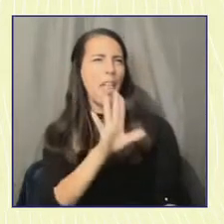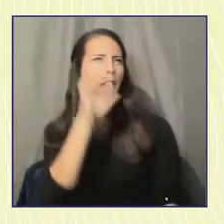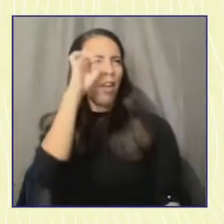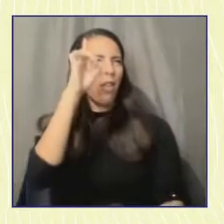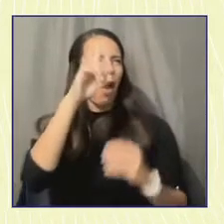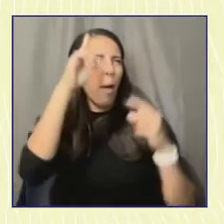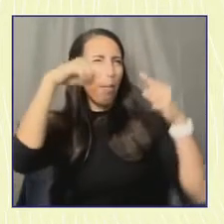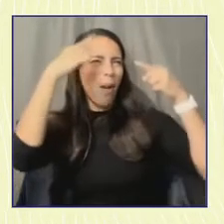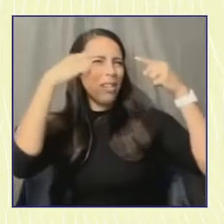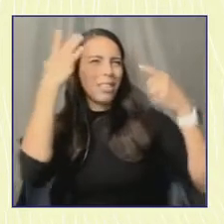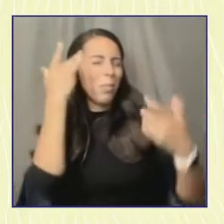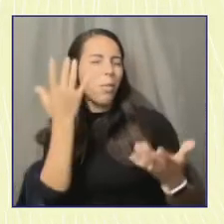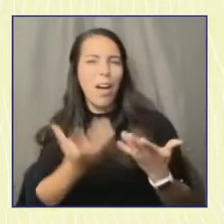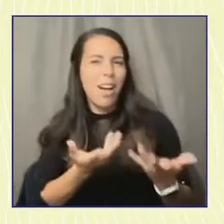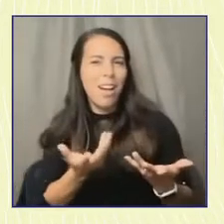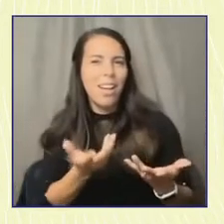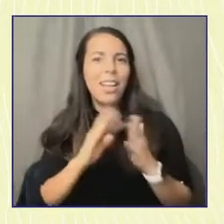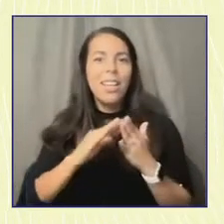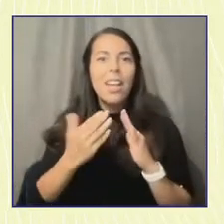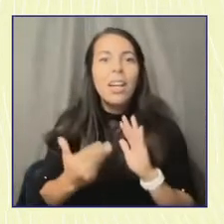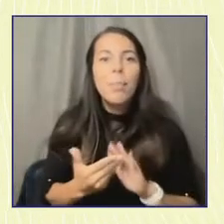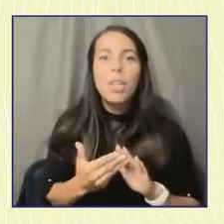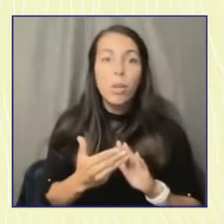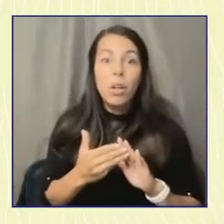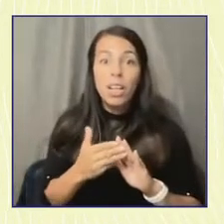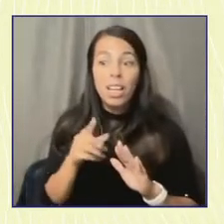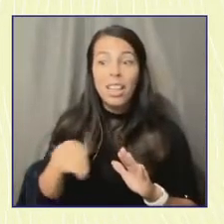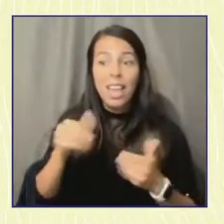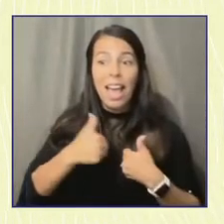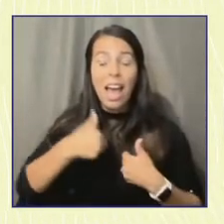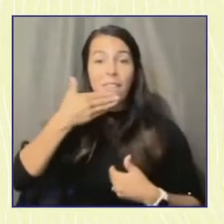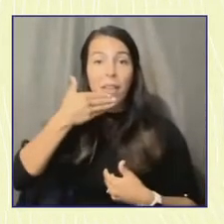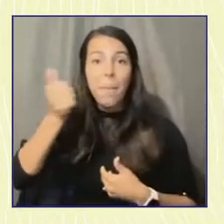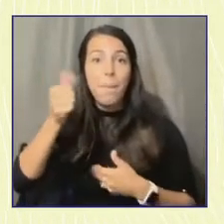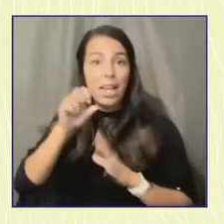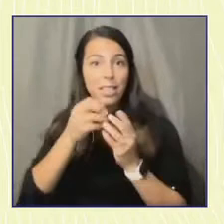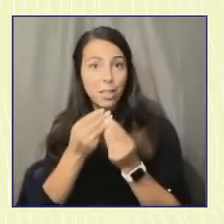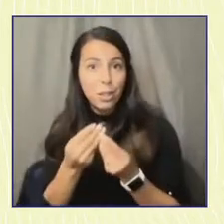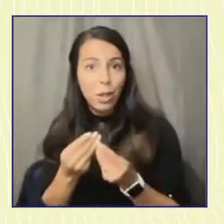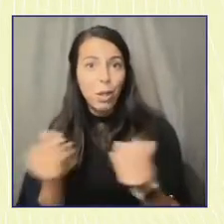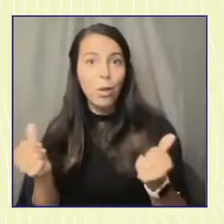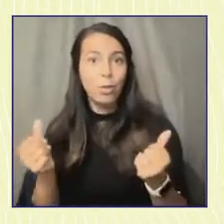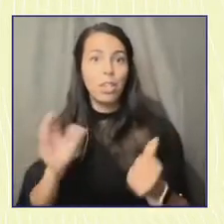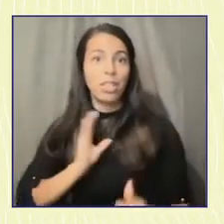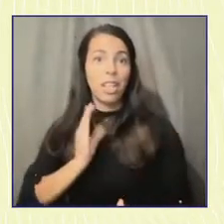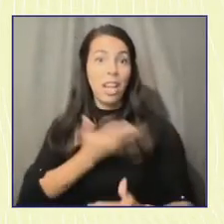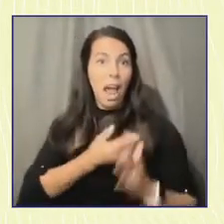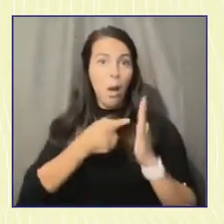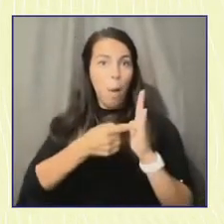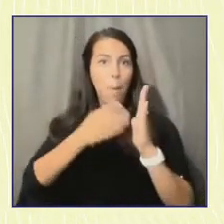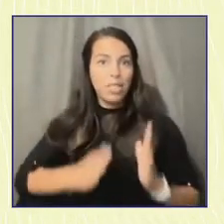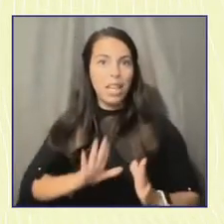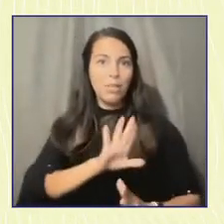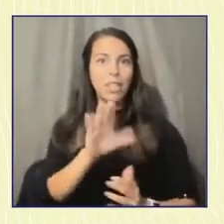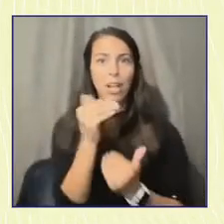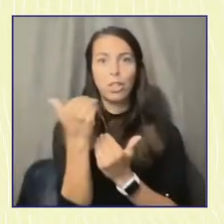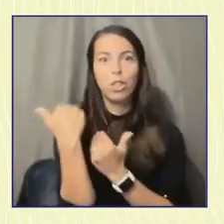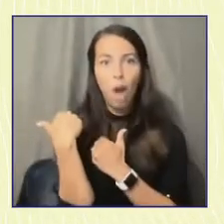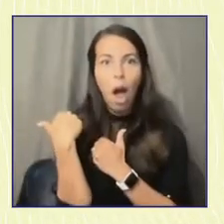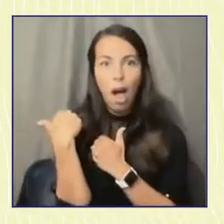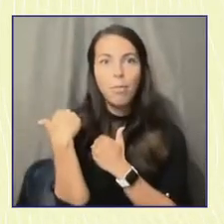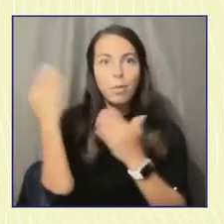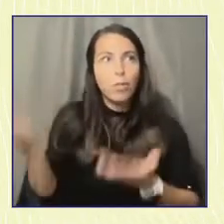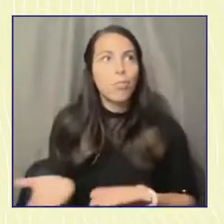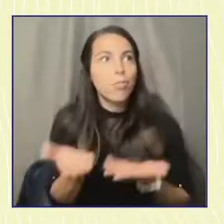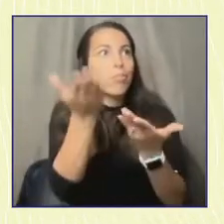the community honestly has the best solutions, and it's the job of our representatives to bring those solutions, you know, to those decision making tables.